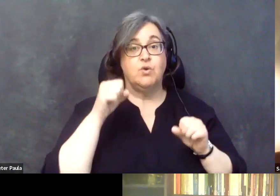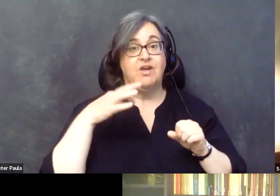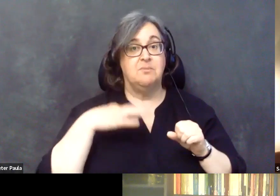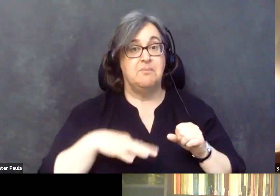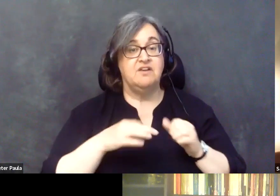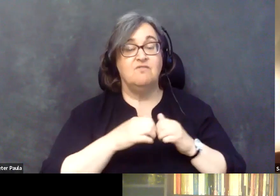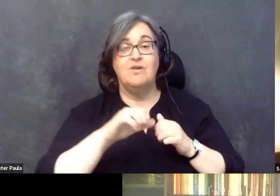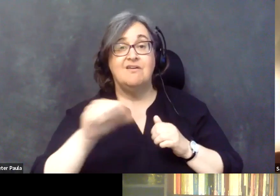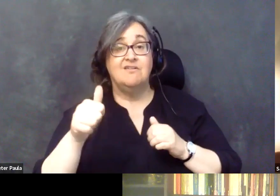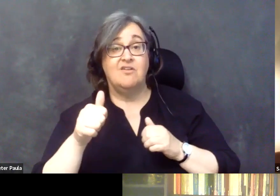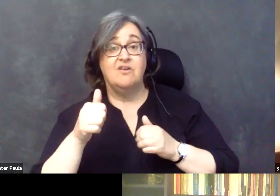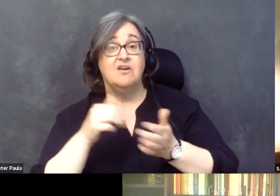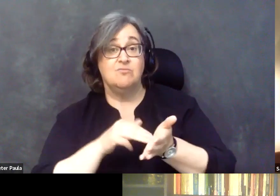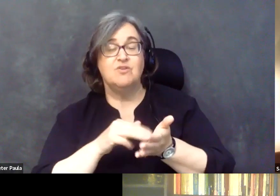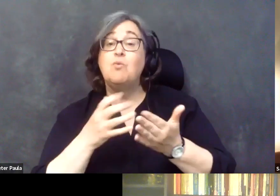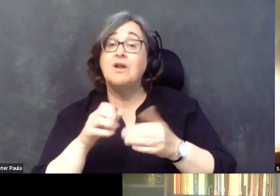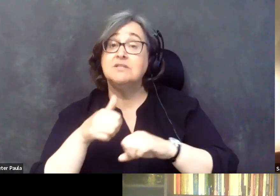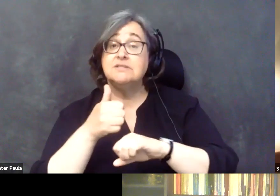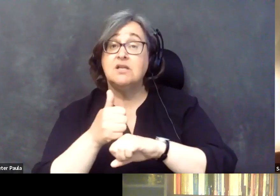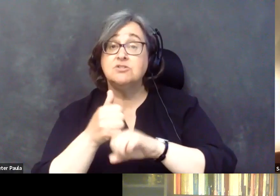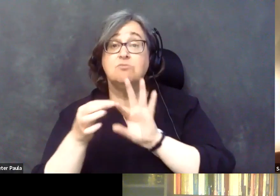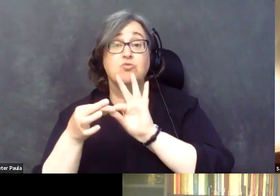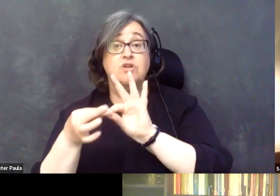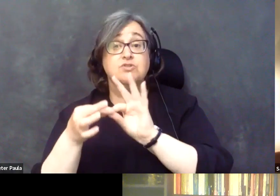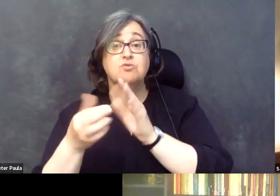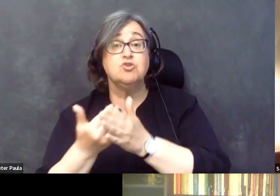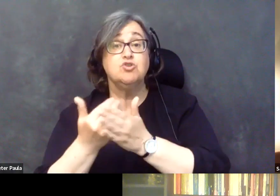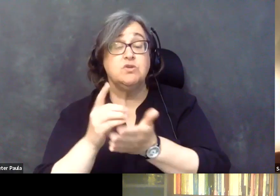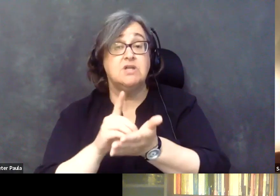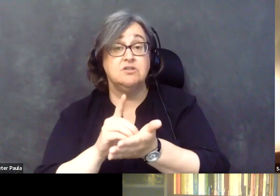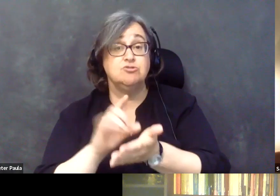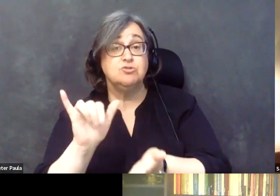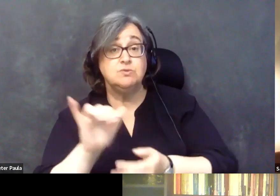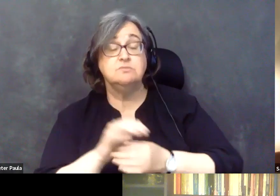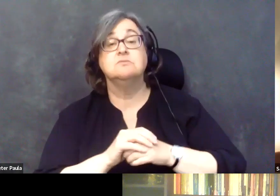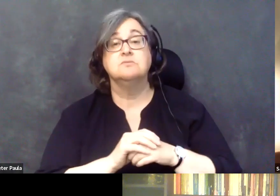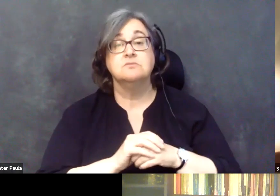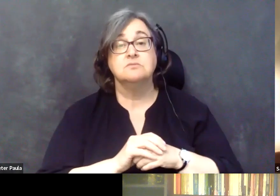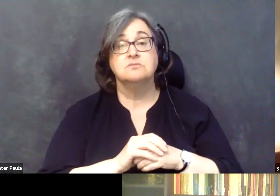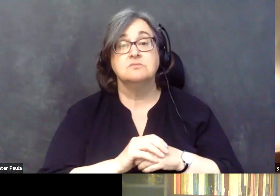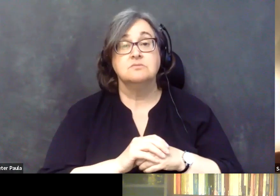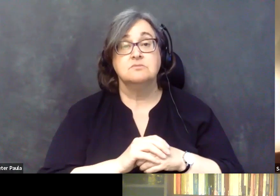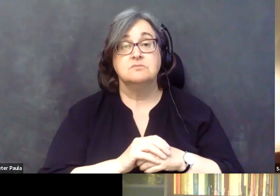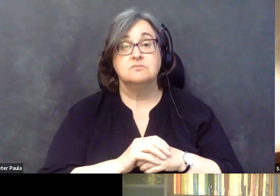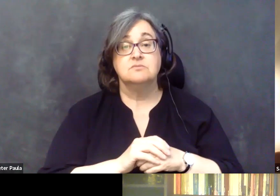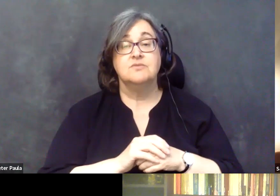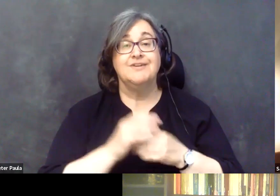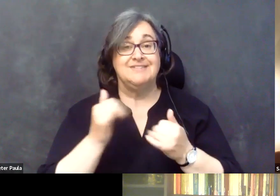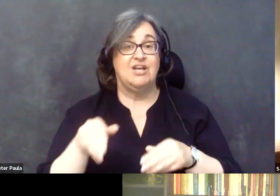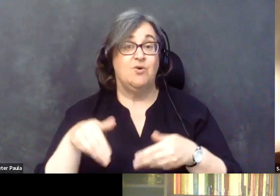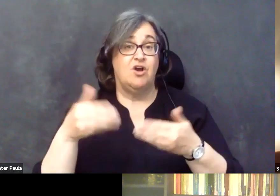provider. Probably you want to establish that relationship with another provider who was now offering,